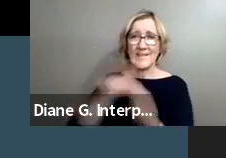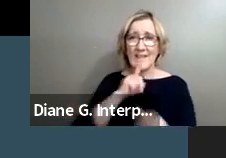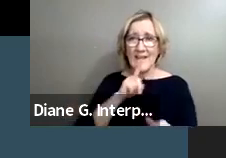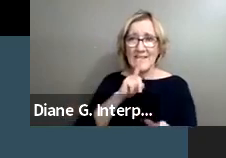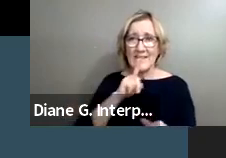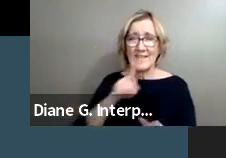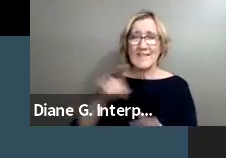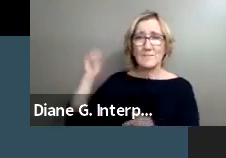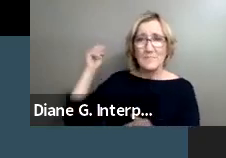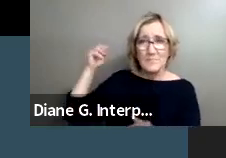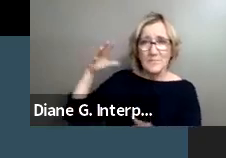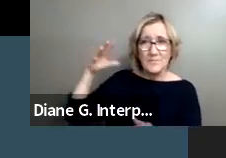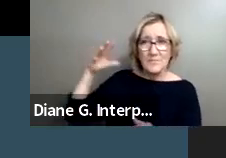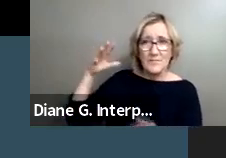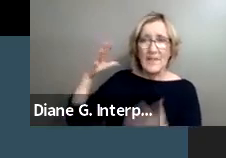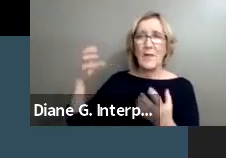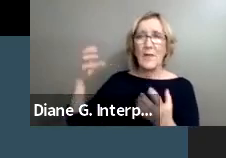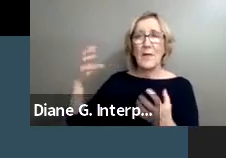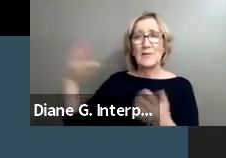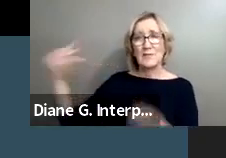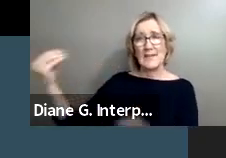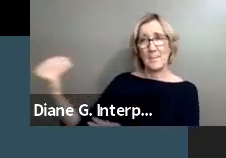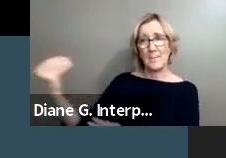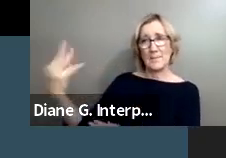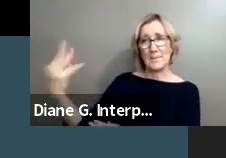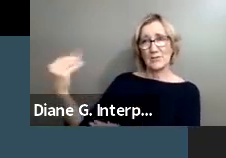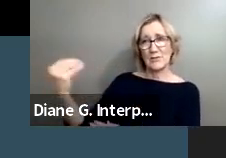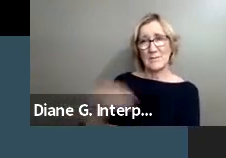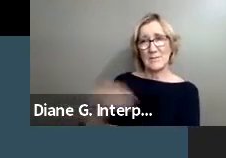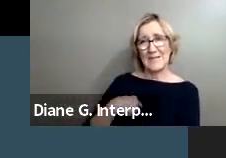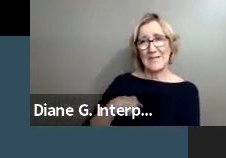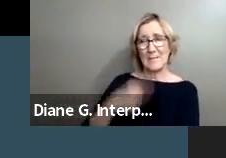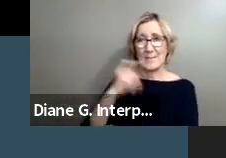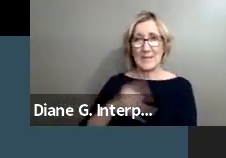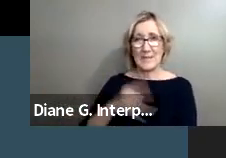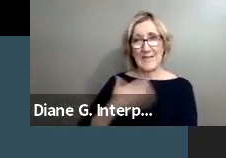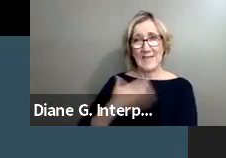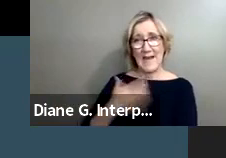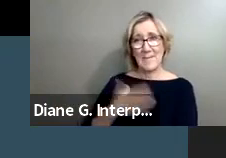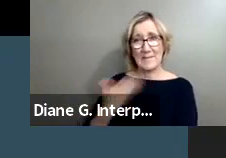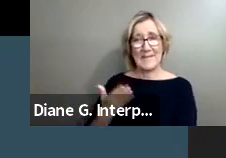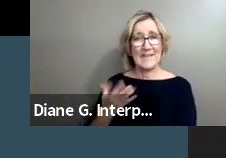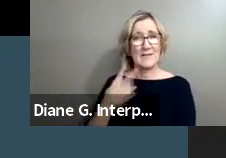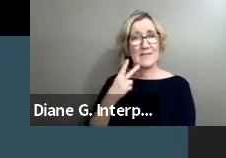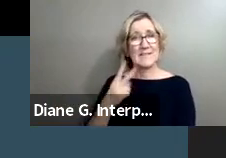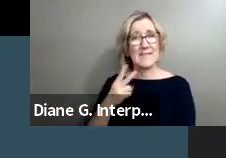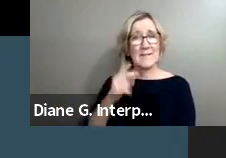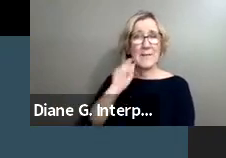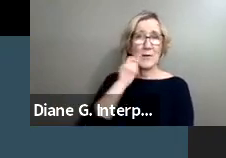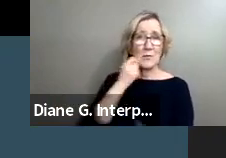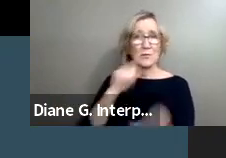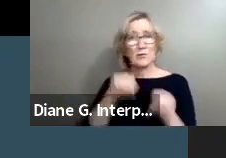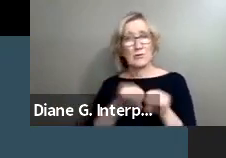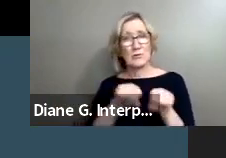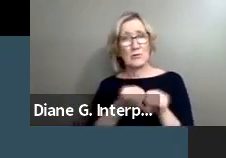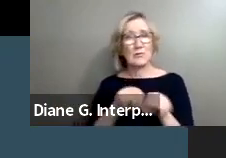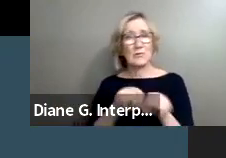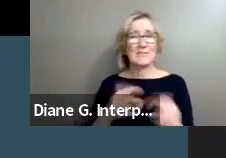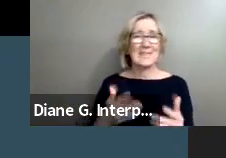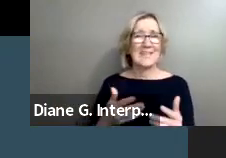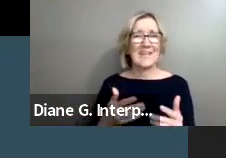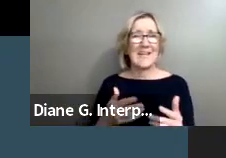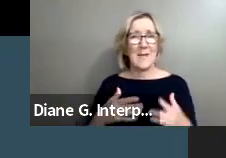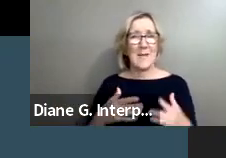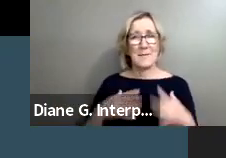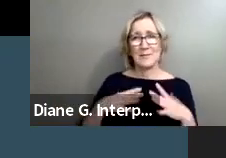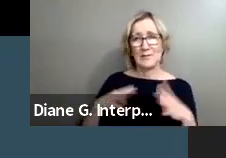pictures of me to remember me happy. I was genuinely happy in these moments. You see, I got on my cool shoes. I got on my Dragon Ball Z shirt.